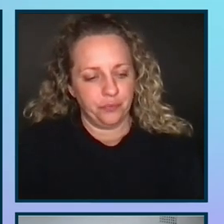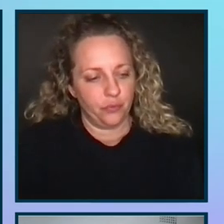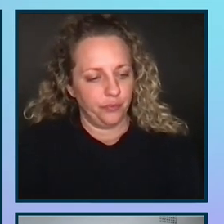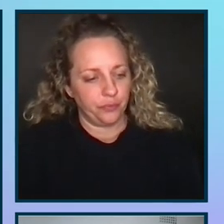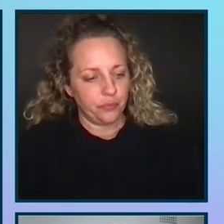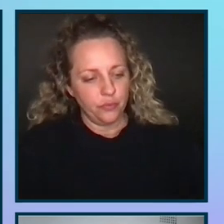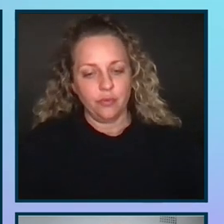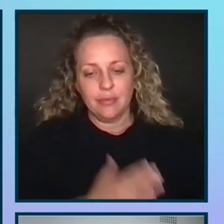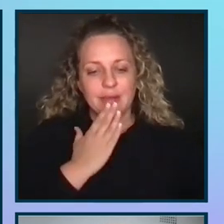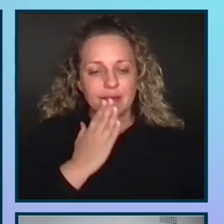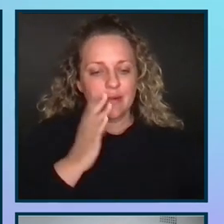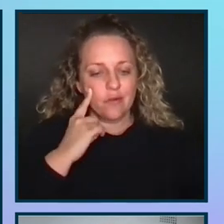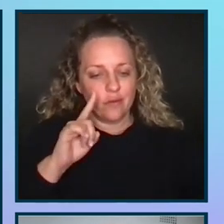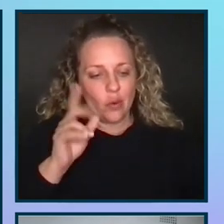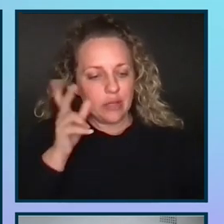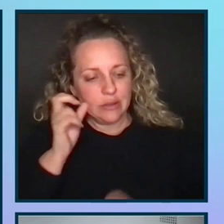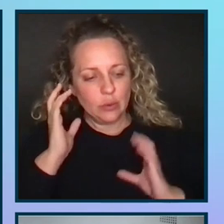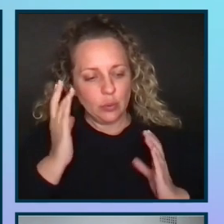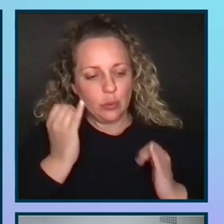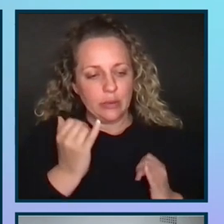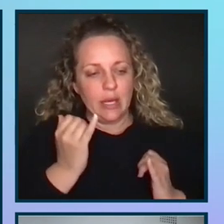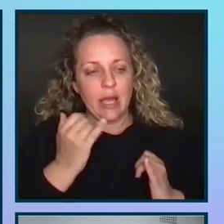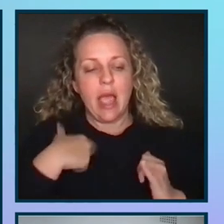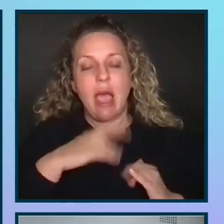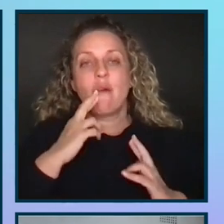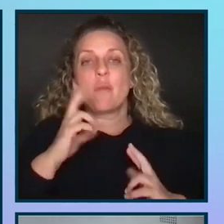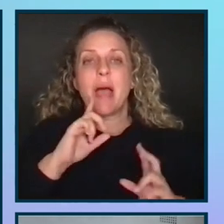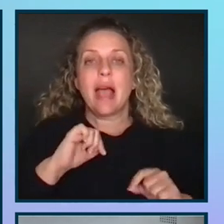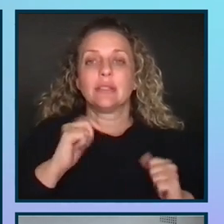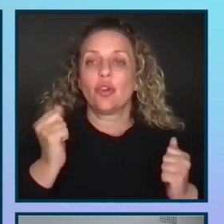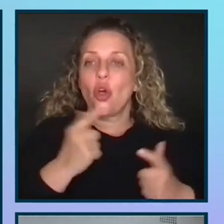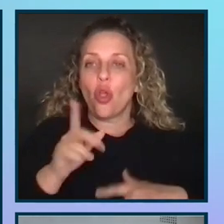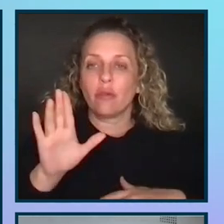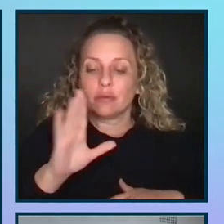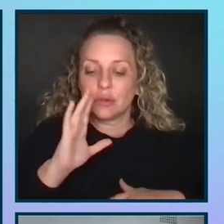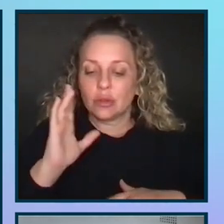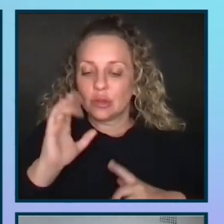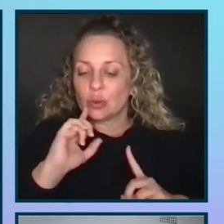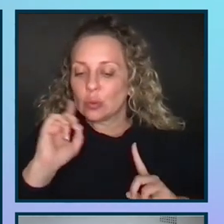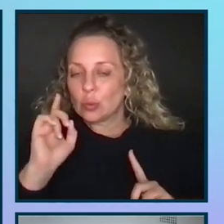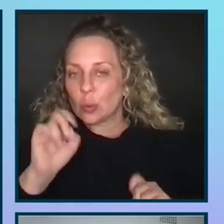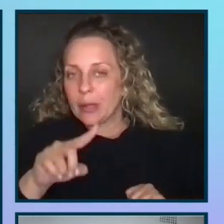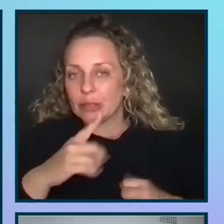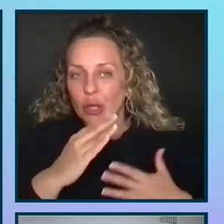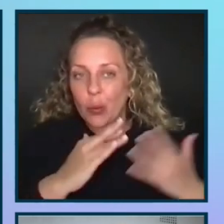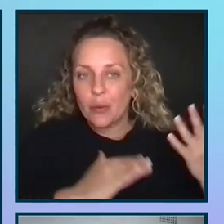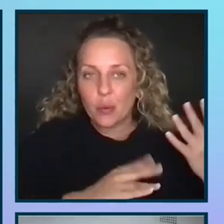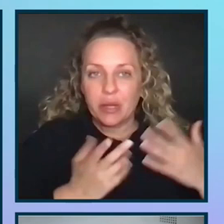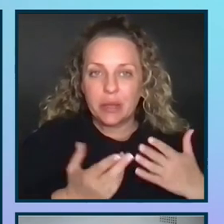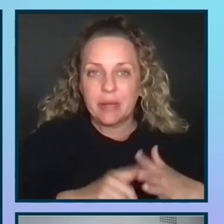Yeah, thank you for listening today. Hopefully I've answered all of the questions I went through at the beginning.